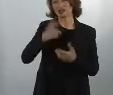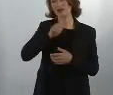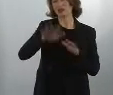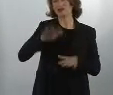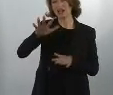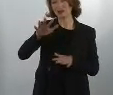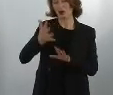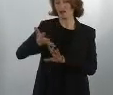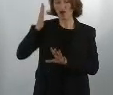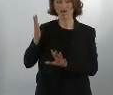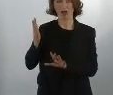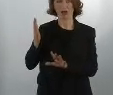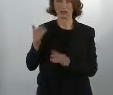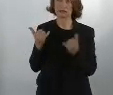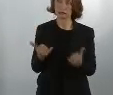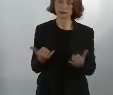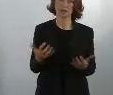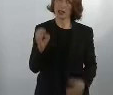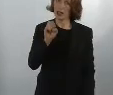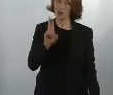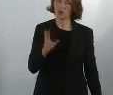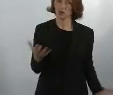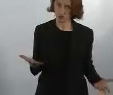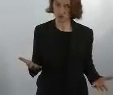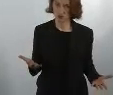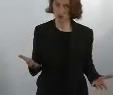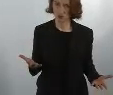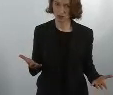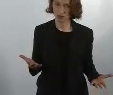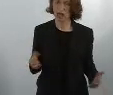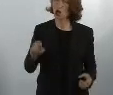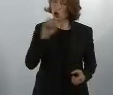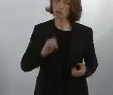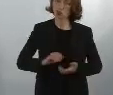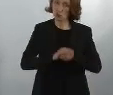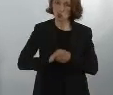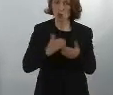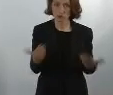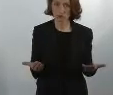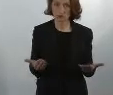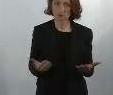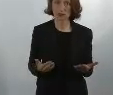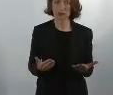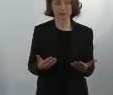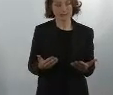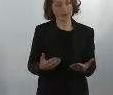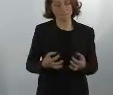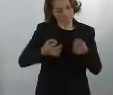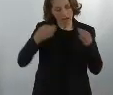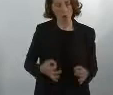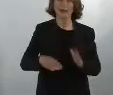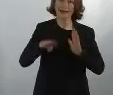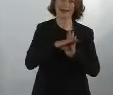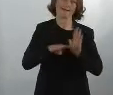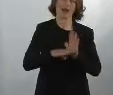The last refugee crisis was in 2015, and now it's high time for the European Union to come up